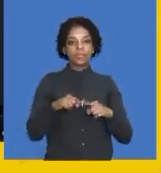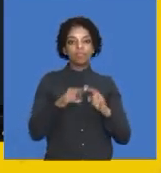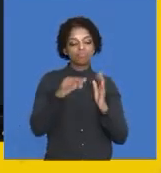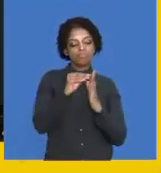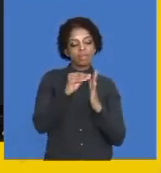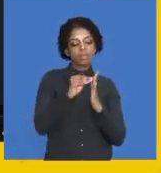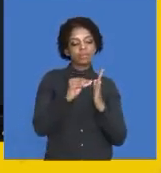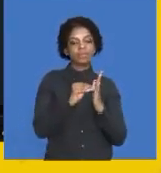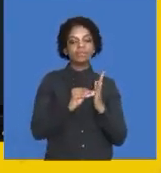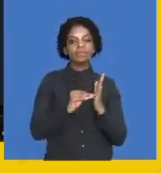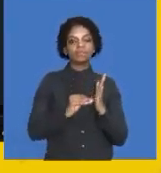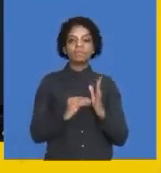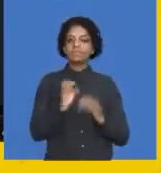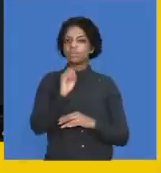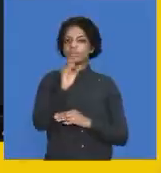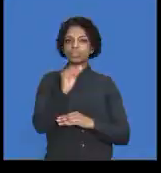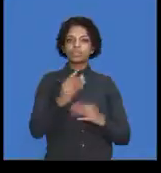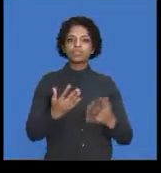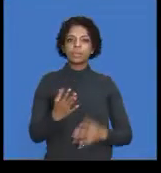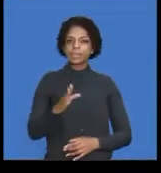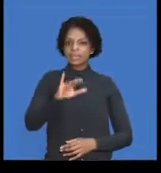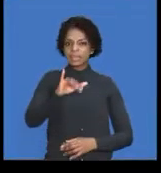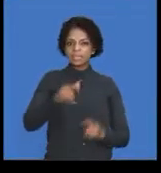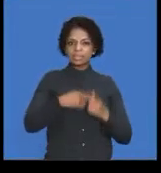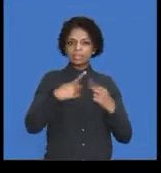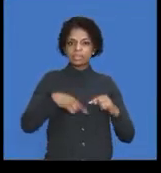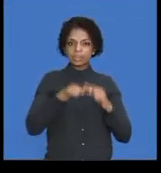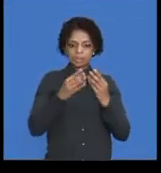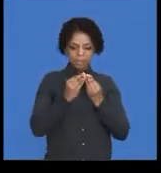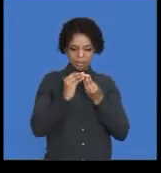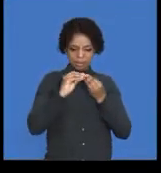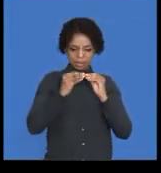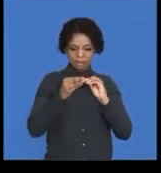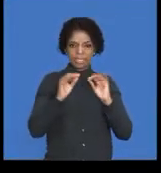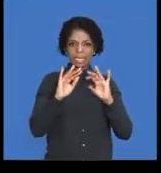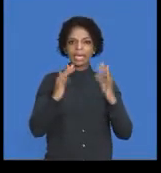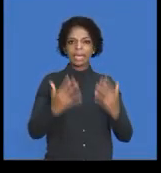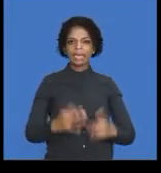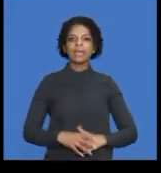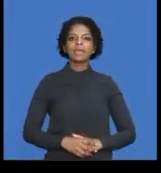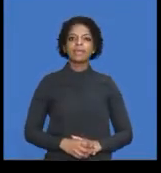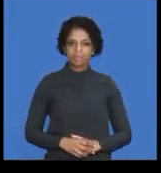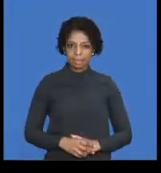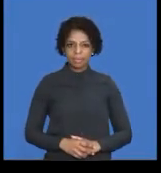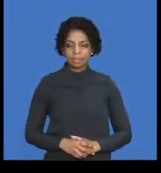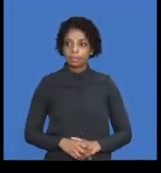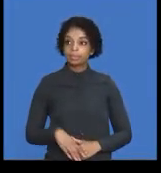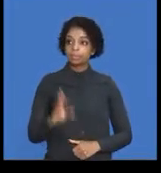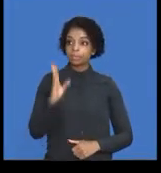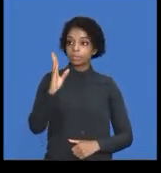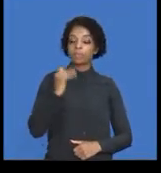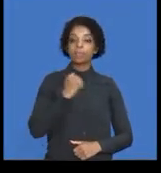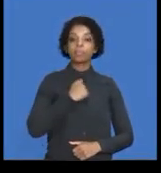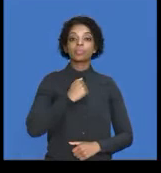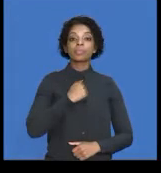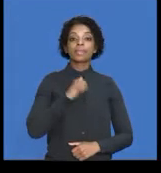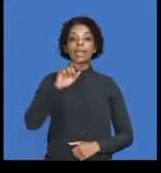as you can see. So, how do we deal with that? This is what we are going to do. Here is my creditor's ledger,